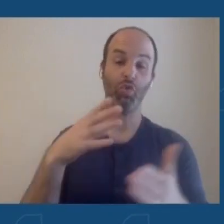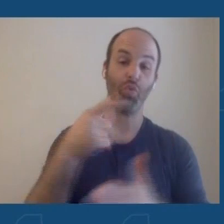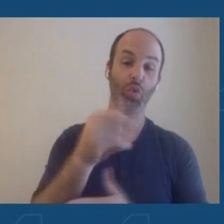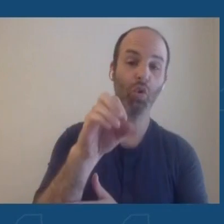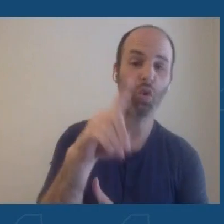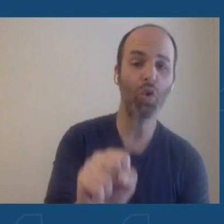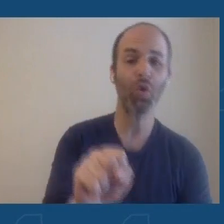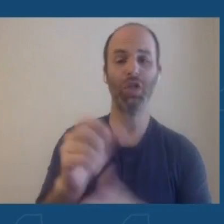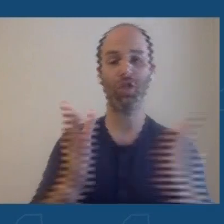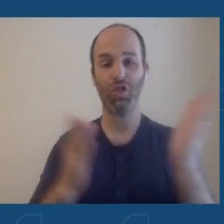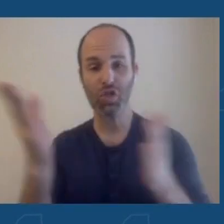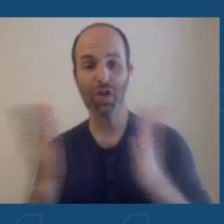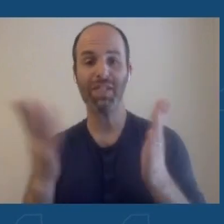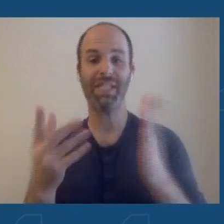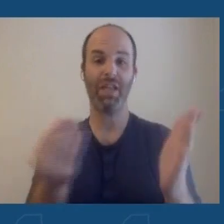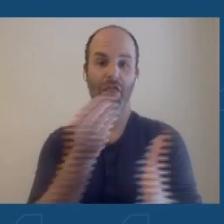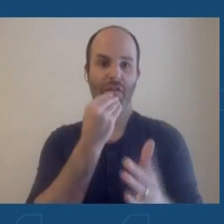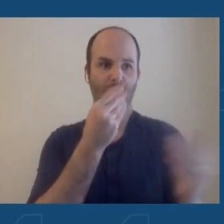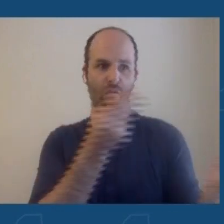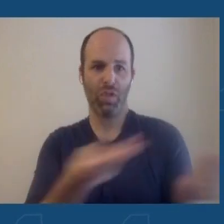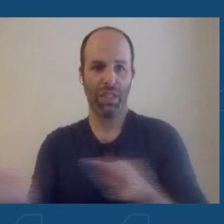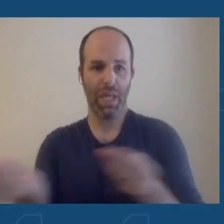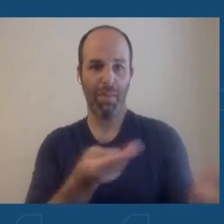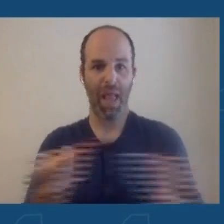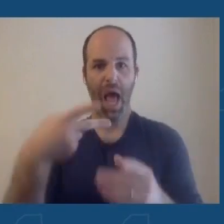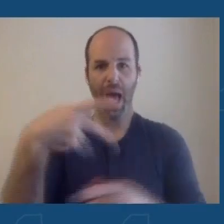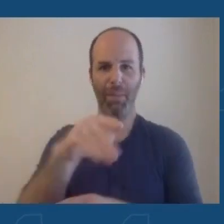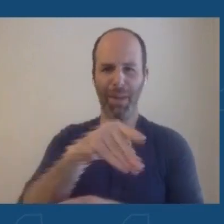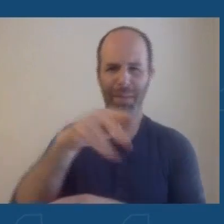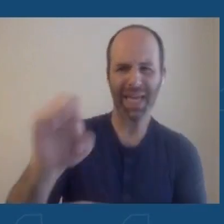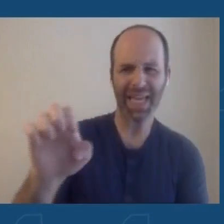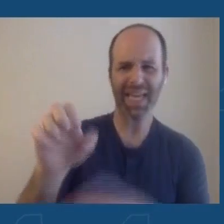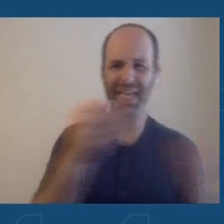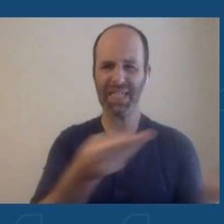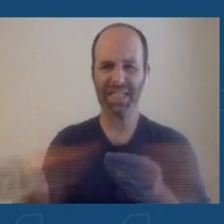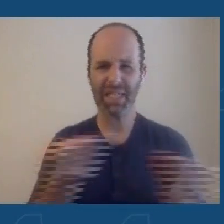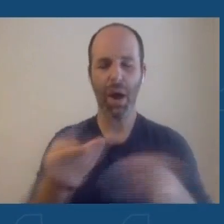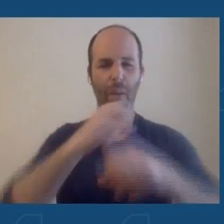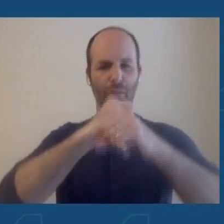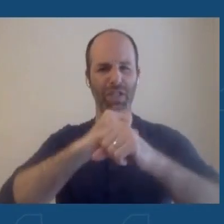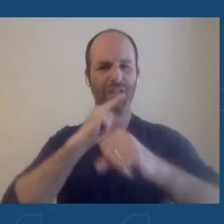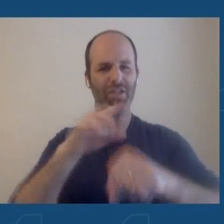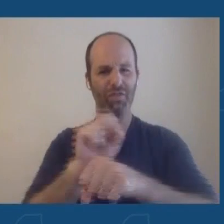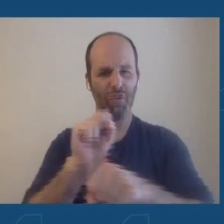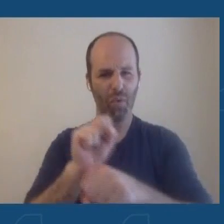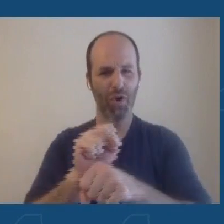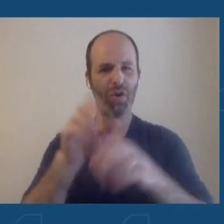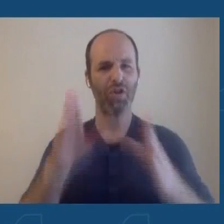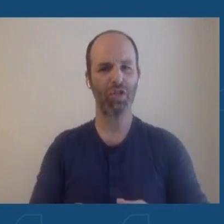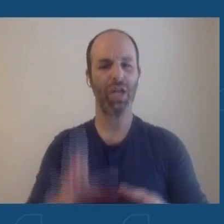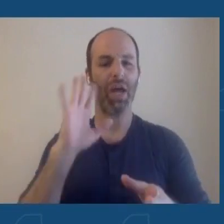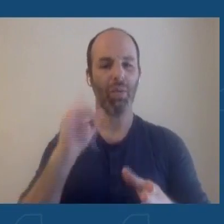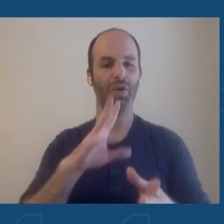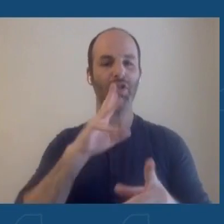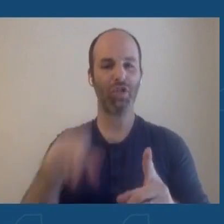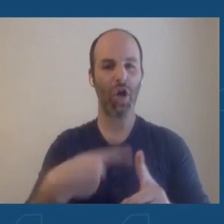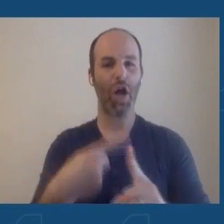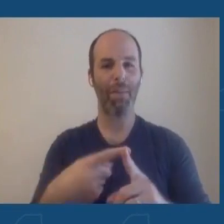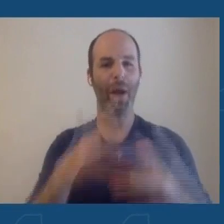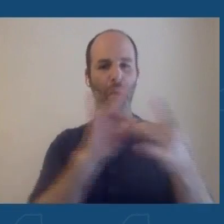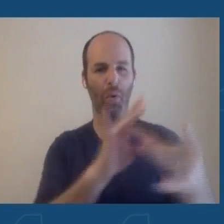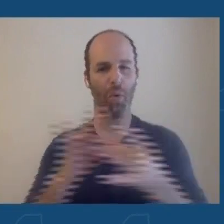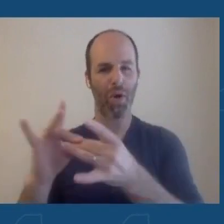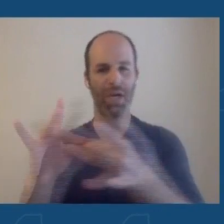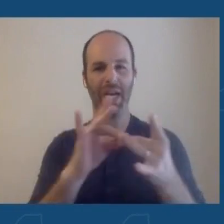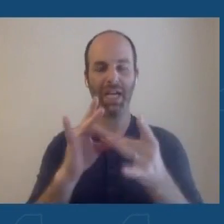disrupted, the supply of PPE and protection needed for workers. So we're going to also talk about the coordination between the